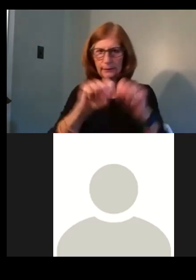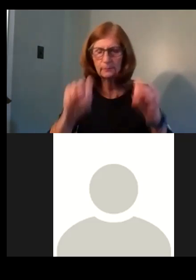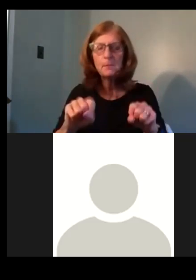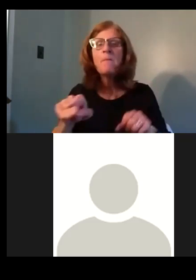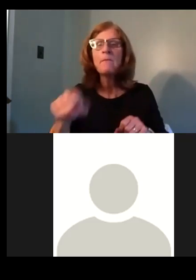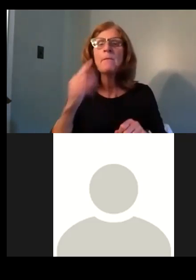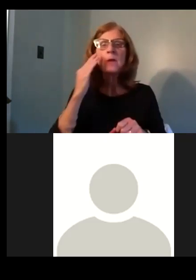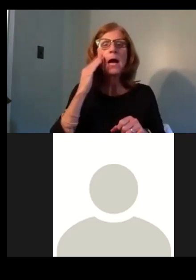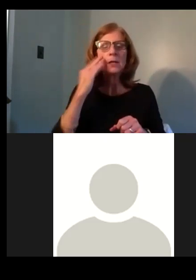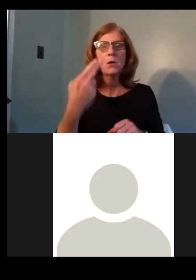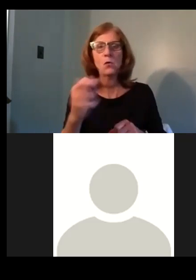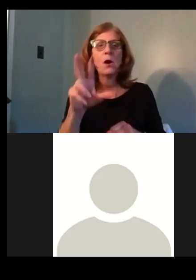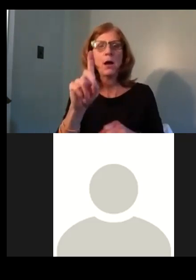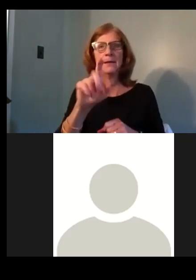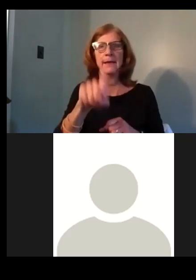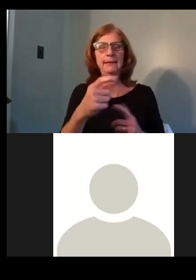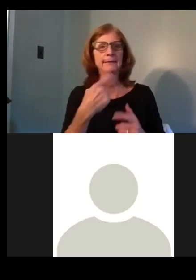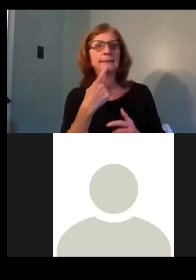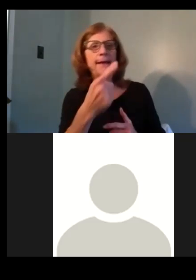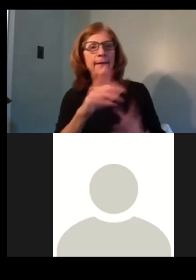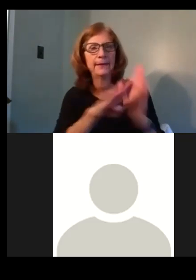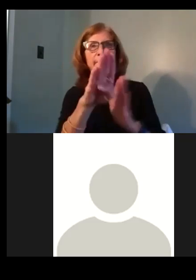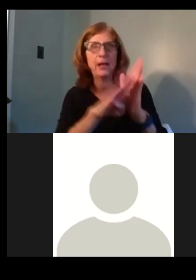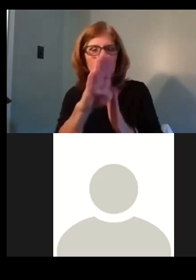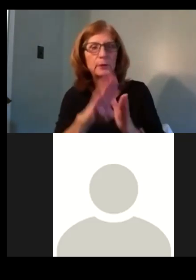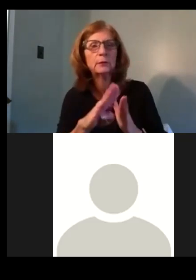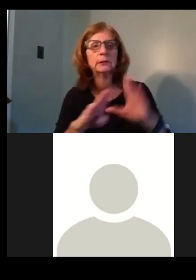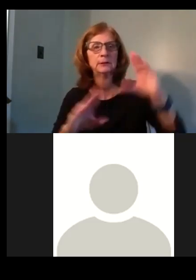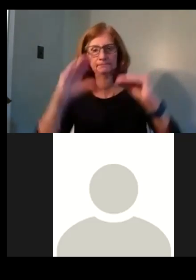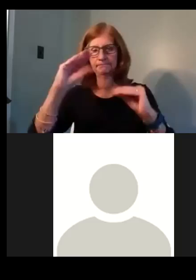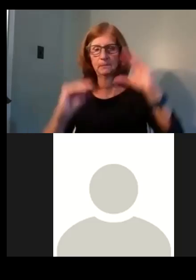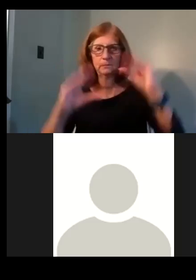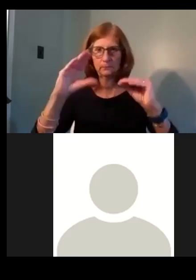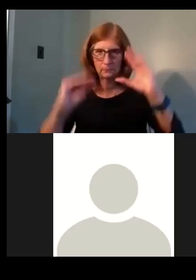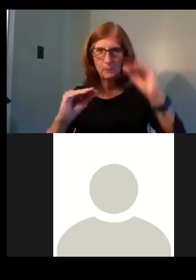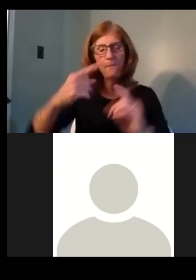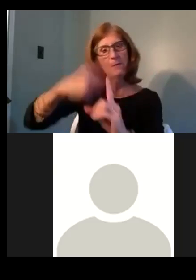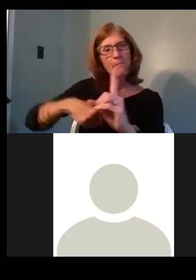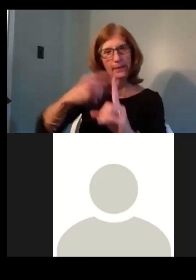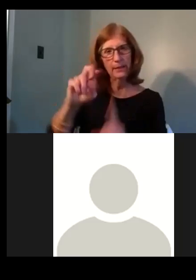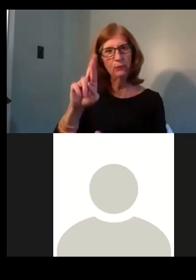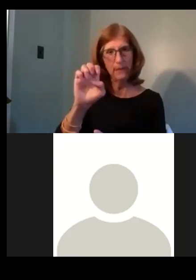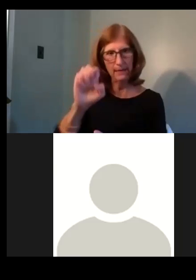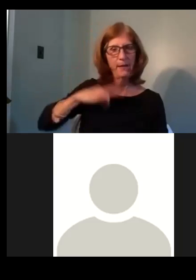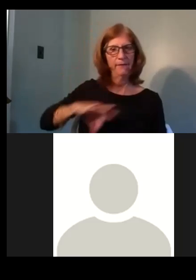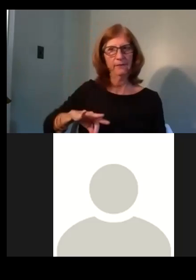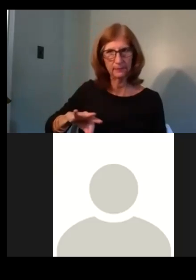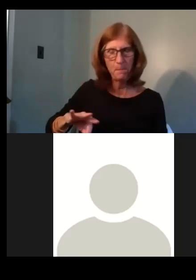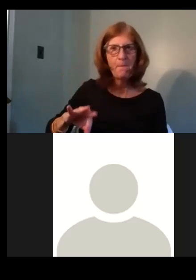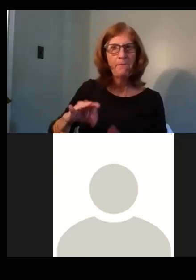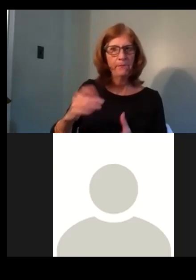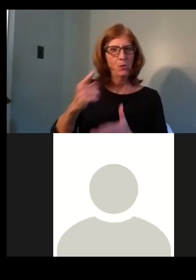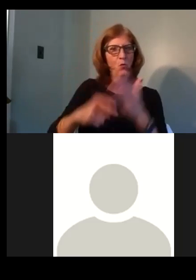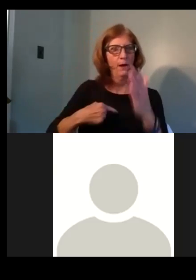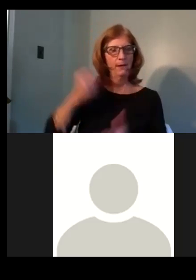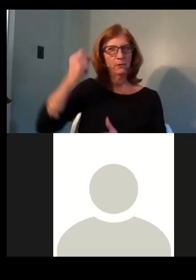authority of Pittsburgh though, they usually cap how much they'll substitute that, how, what the allowable market rate rent is. And from what I've seen, they're substantially